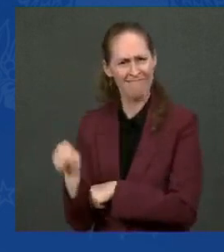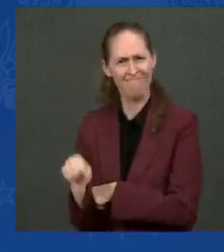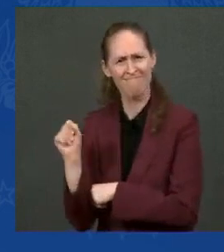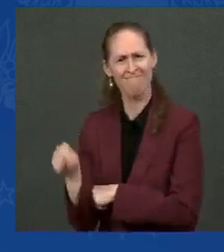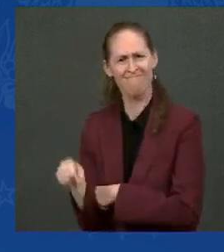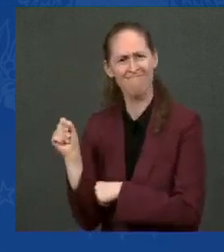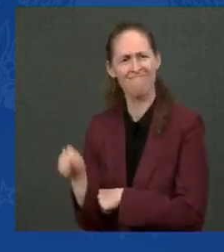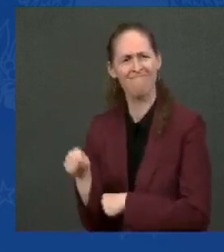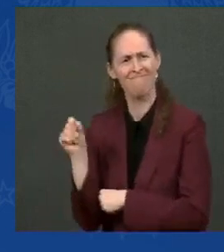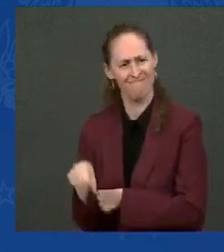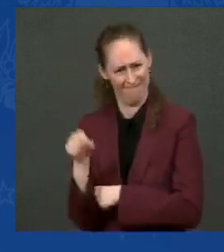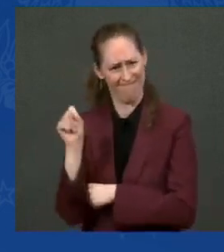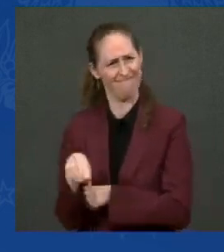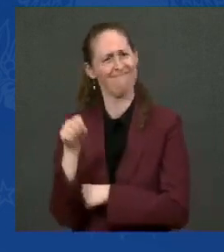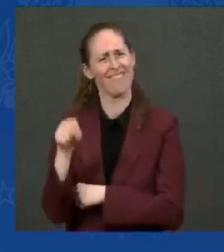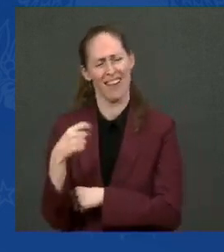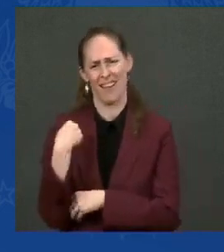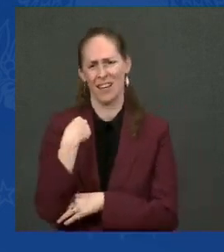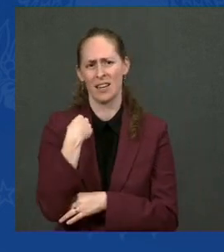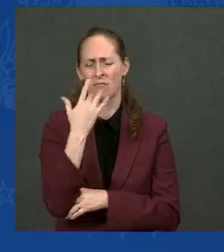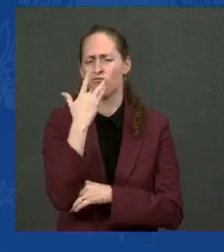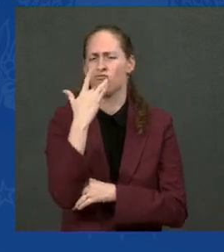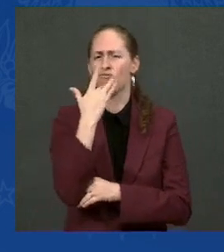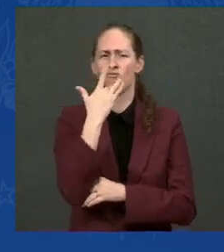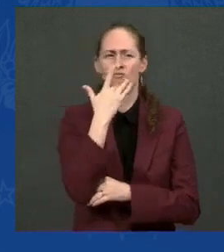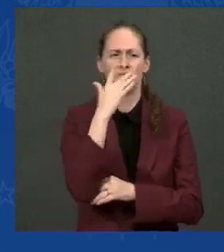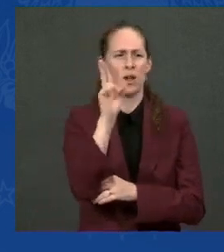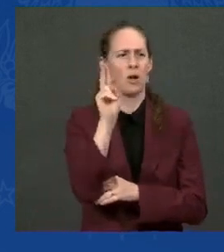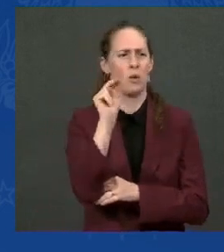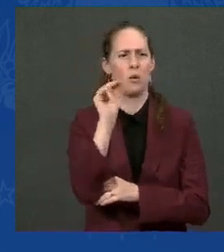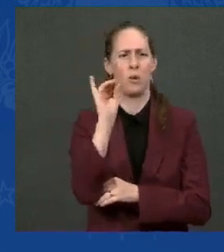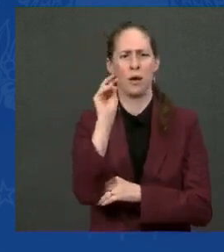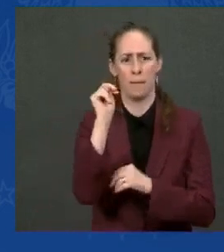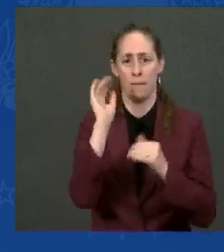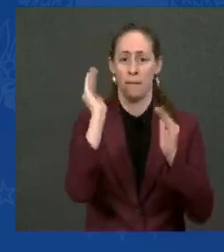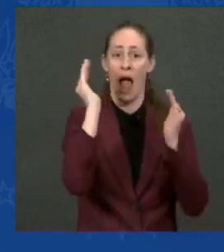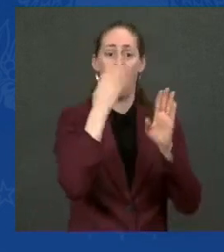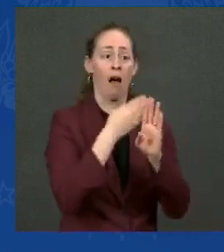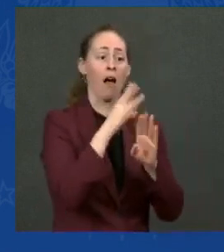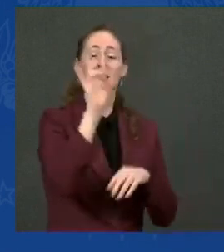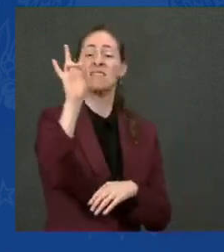used the word union more than the last seven presidents combined.